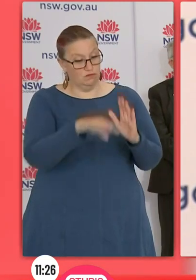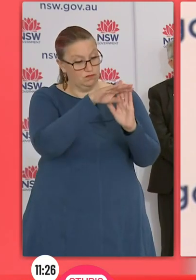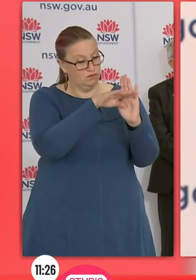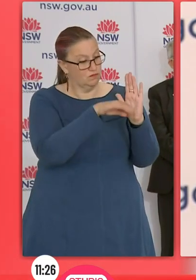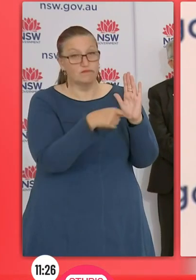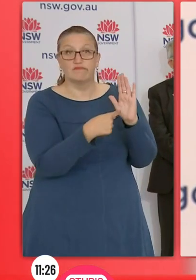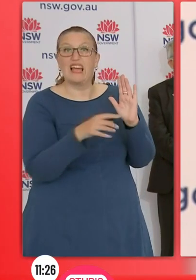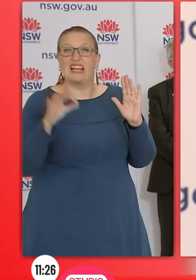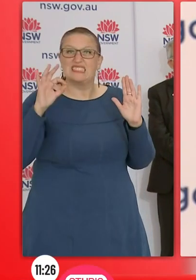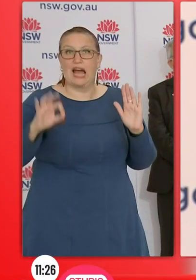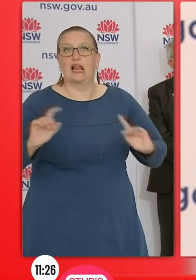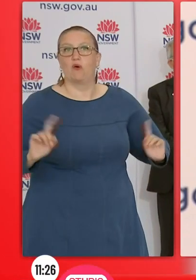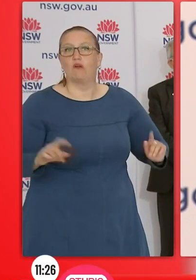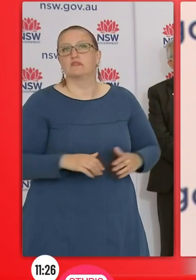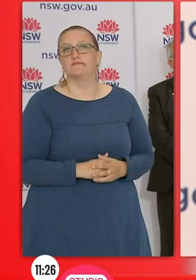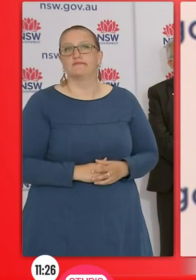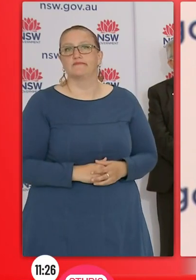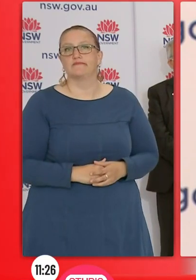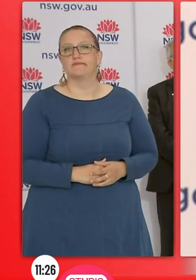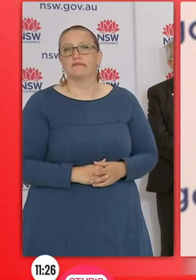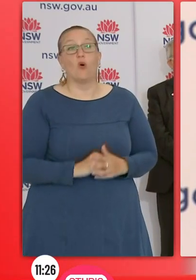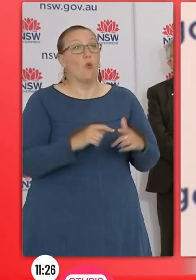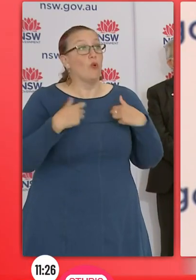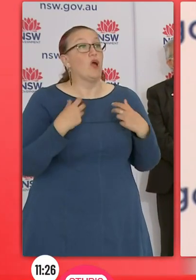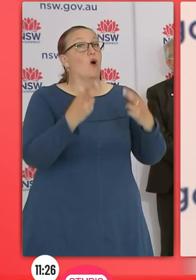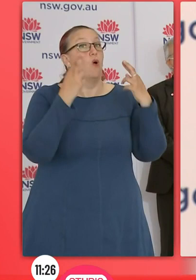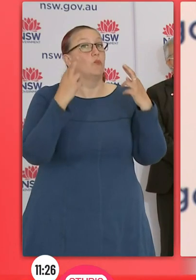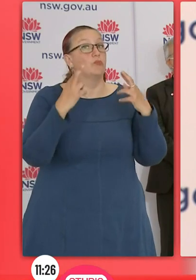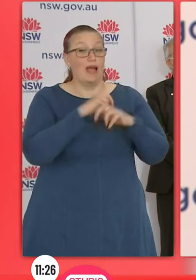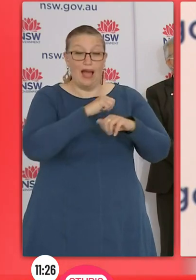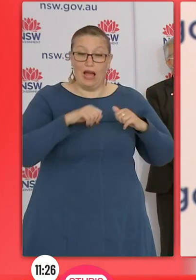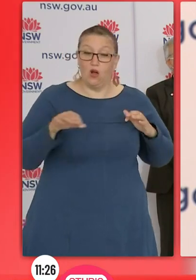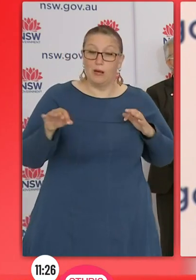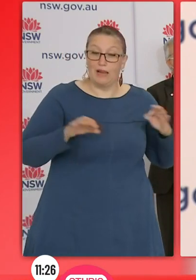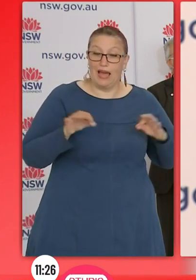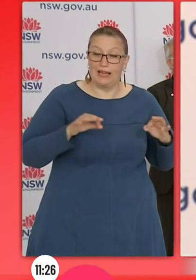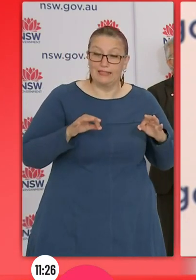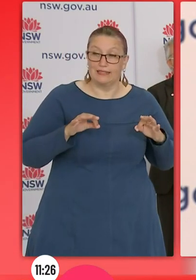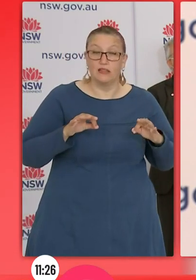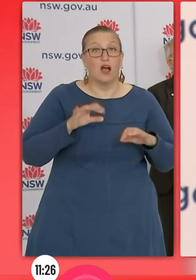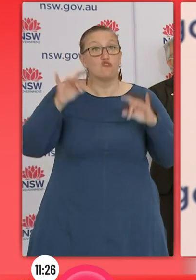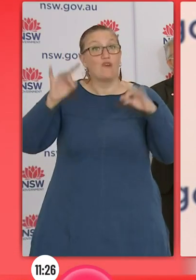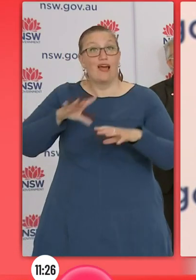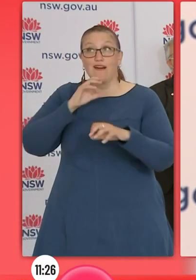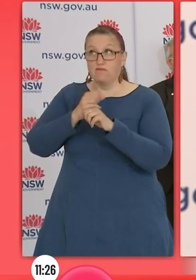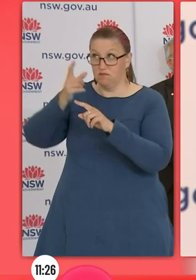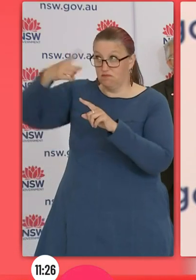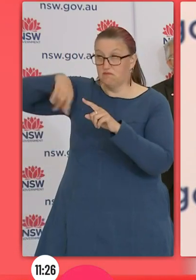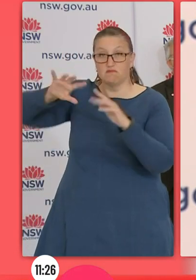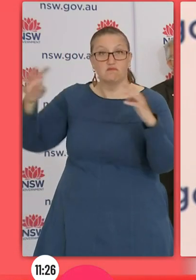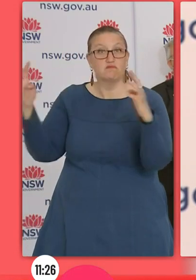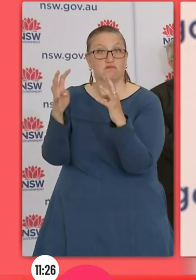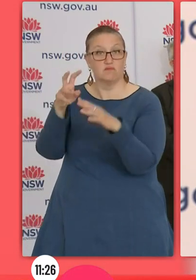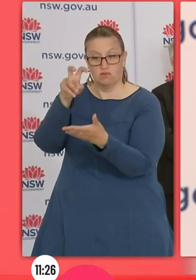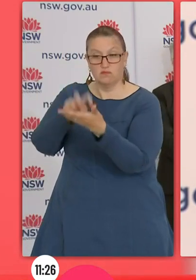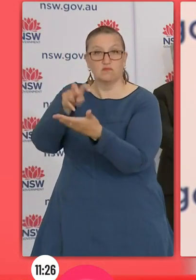closely the national plan that the Prime Minister and all the state leaders have been discussing. So it won't diverge from the national plan, but it